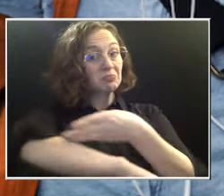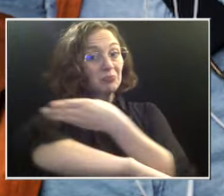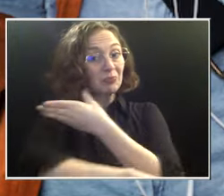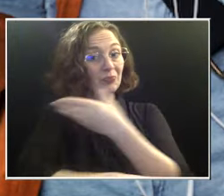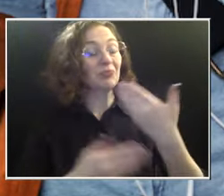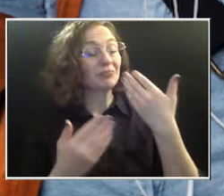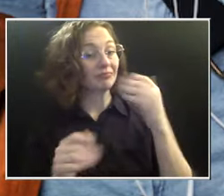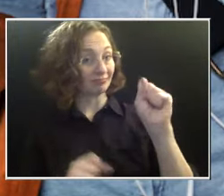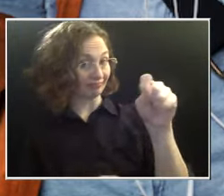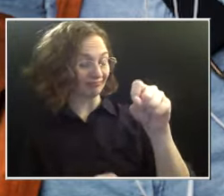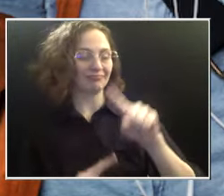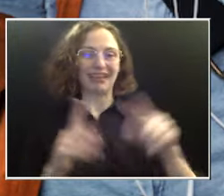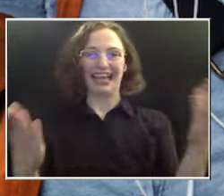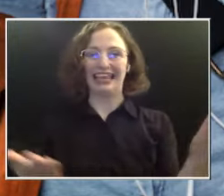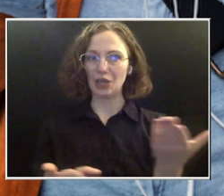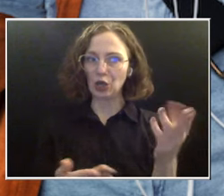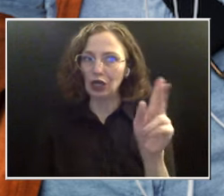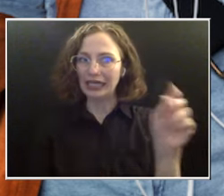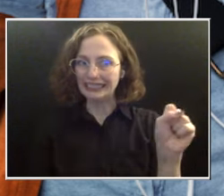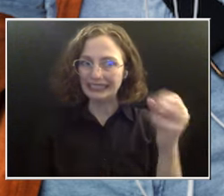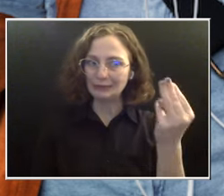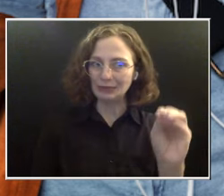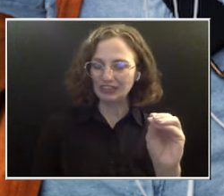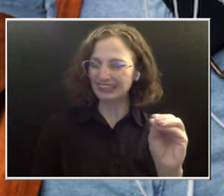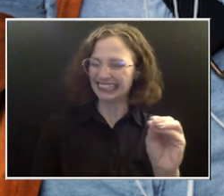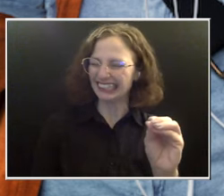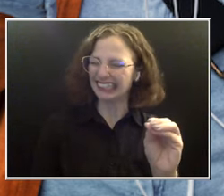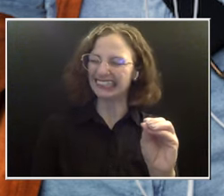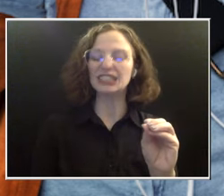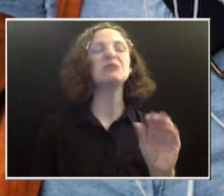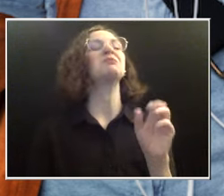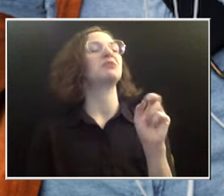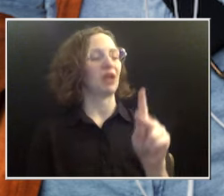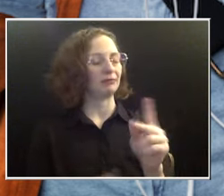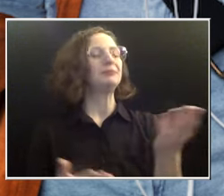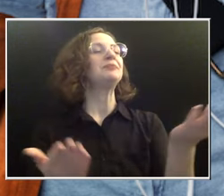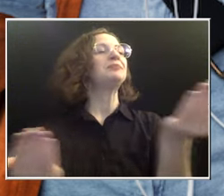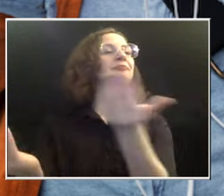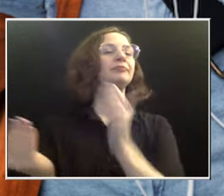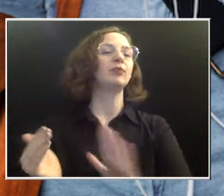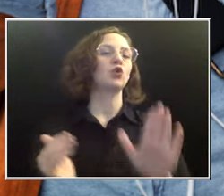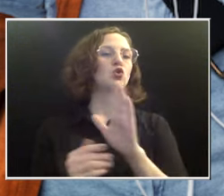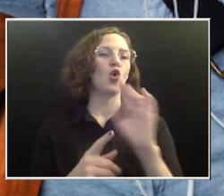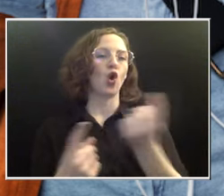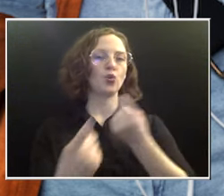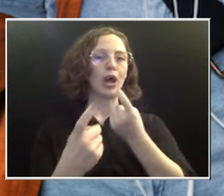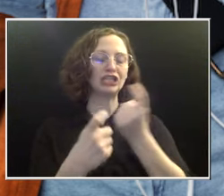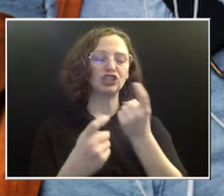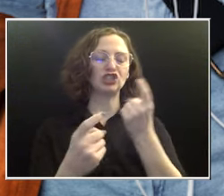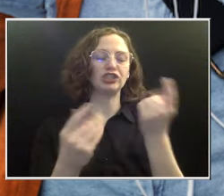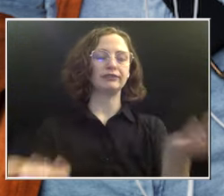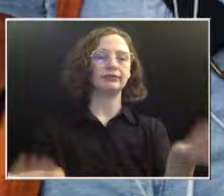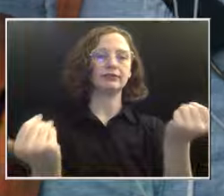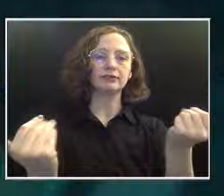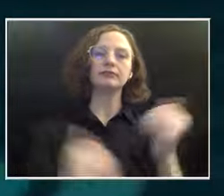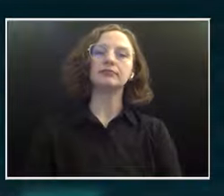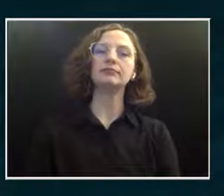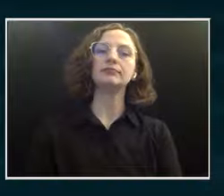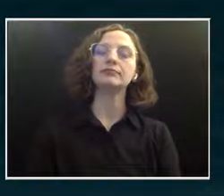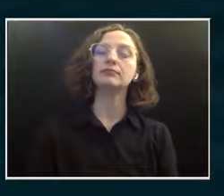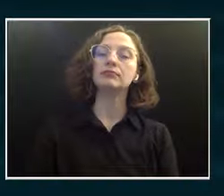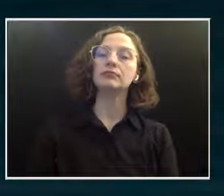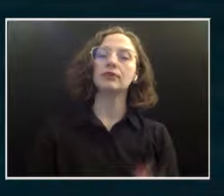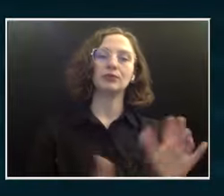questions. Use the chat on YouTube or Facebook. You can tweet us or email Medical News Network. Info is right there on your screen. We want to get our COVID count from Dr.